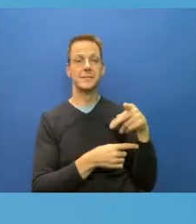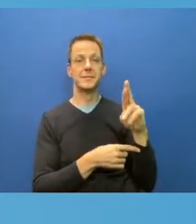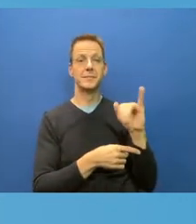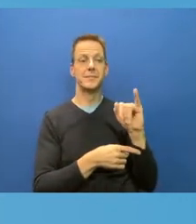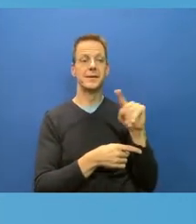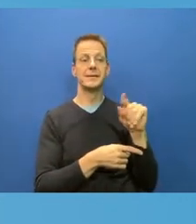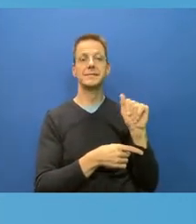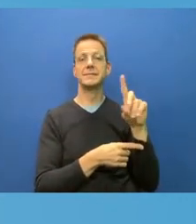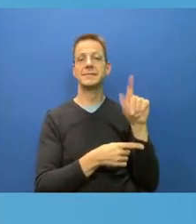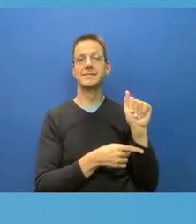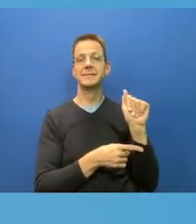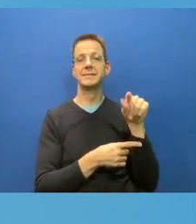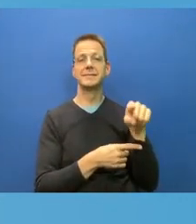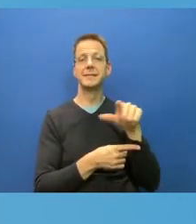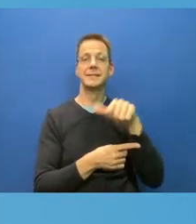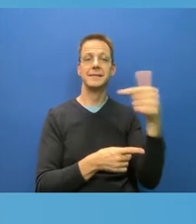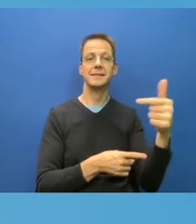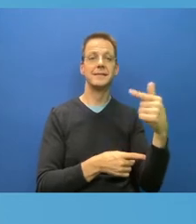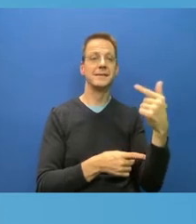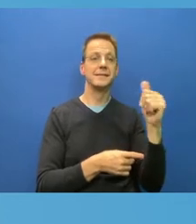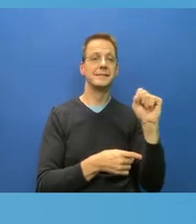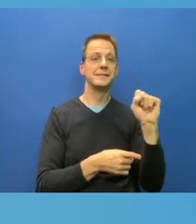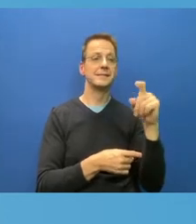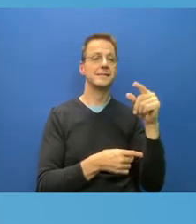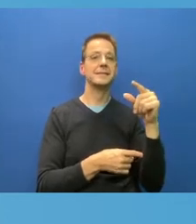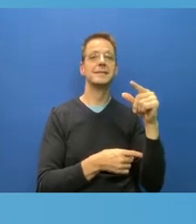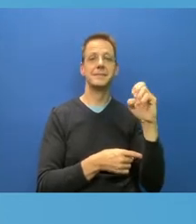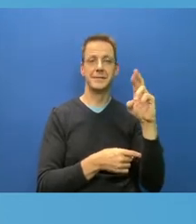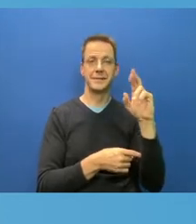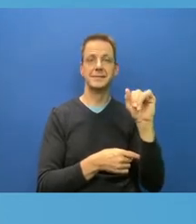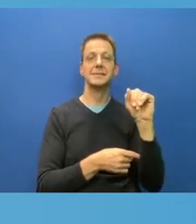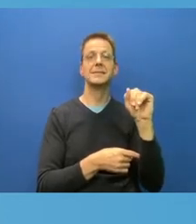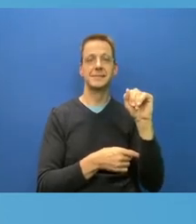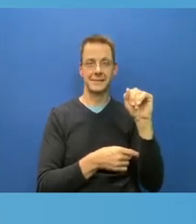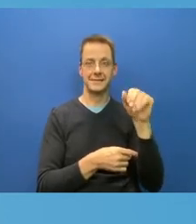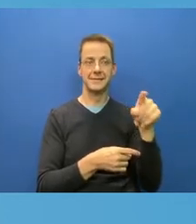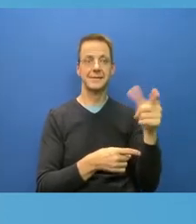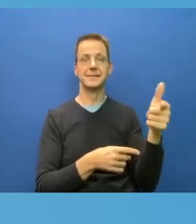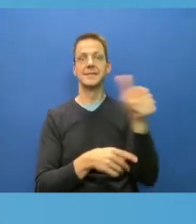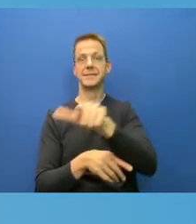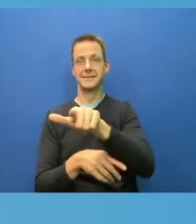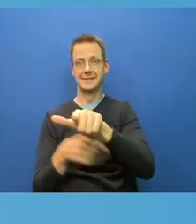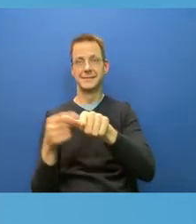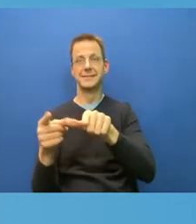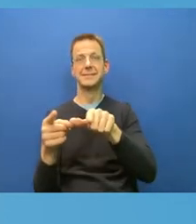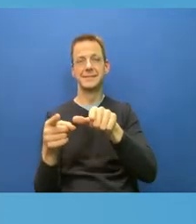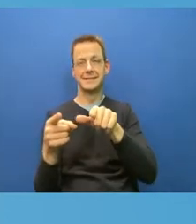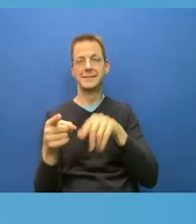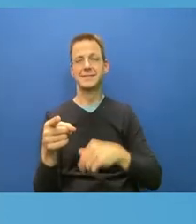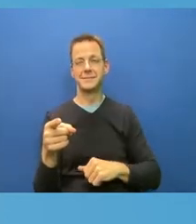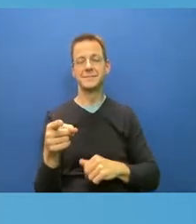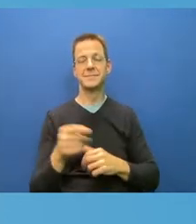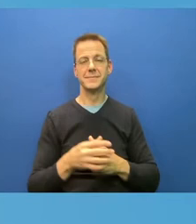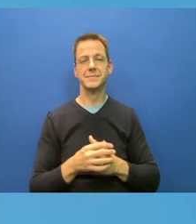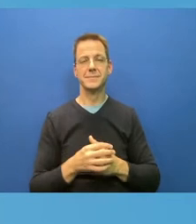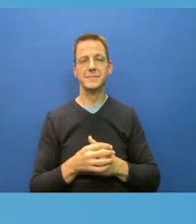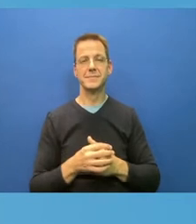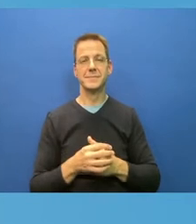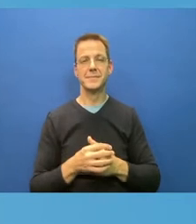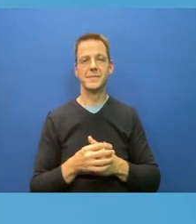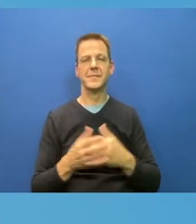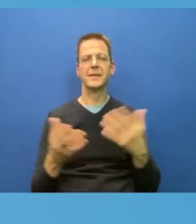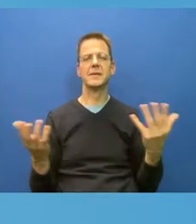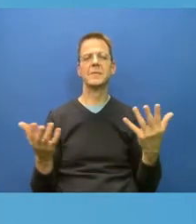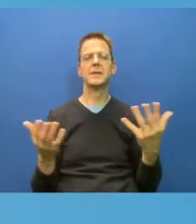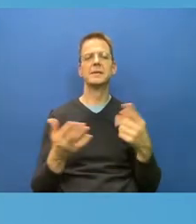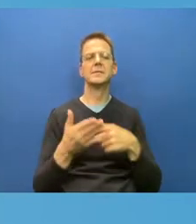Dr. Hardcastle, and I would love to hear what we need. What is that minimum? Dr. we are three